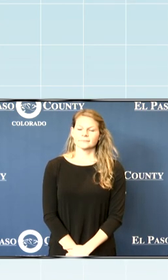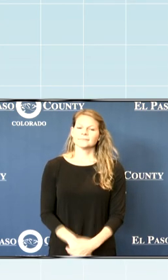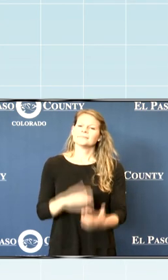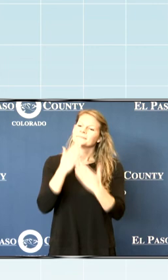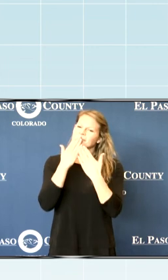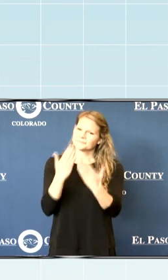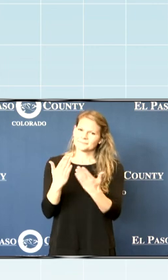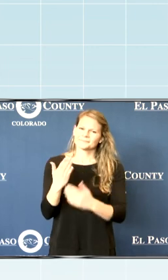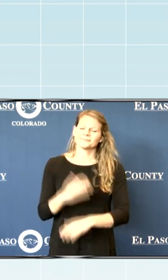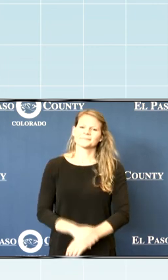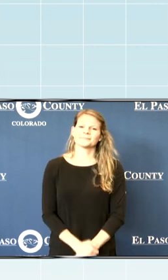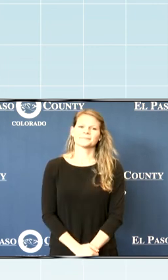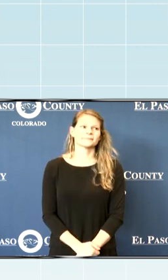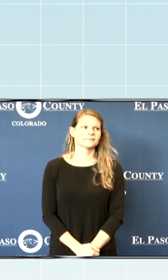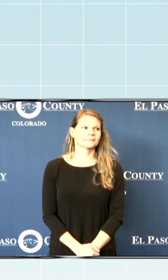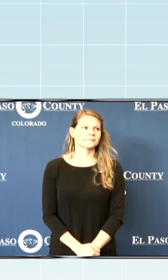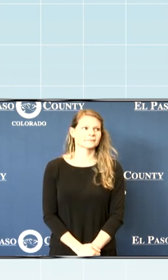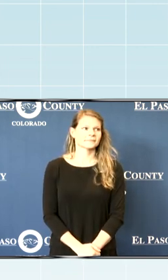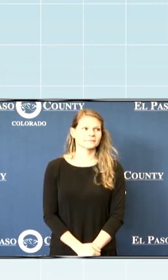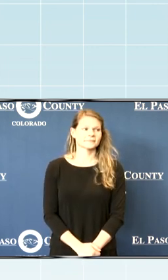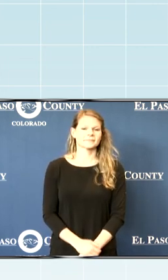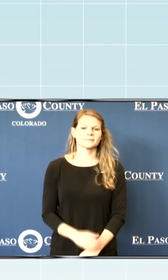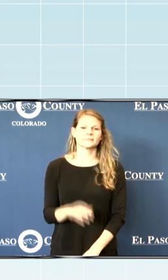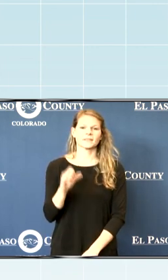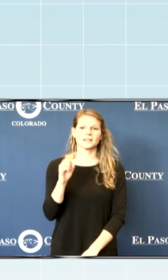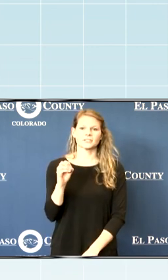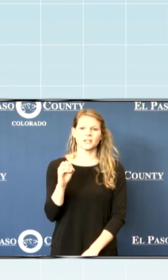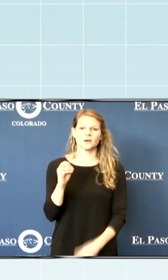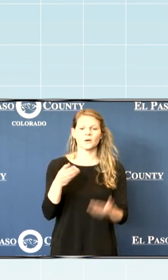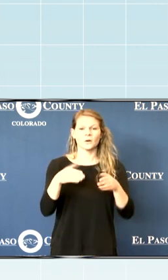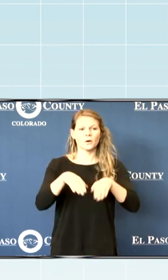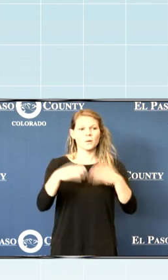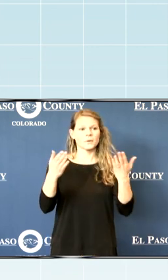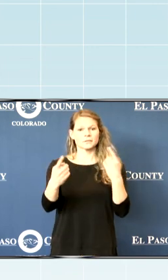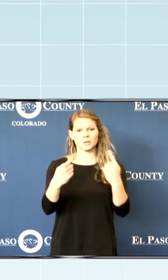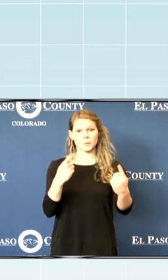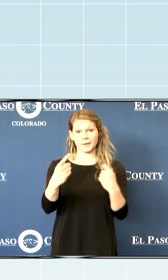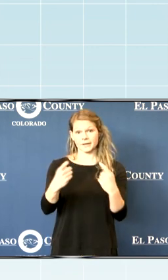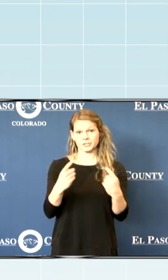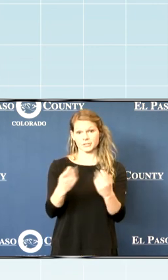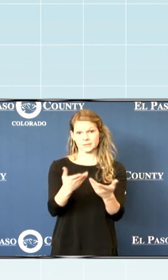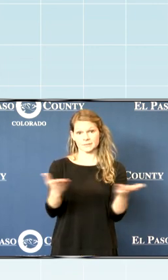Thank you. to all of our speakers. With that, we'd like to open up the floor for questions.